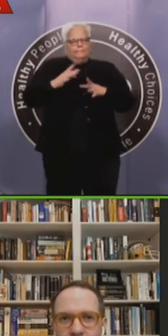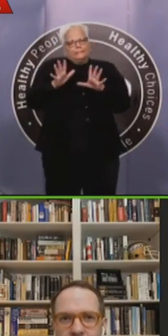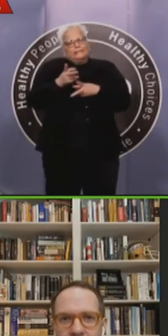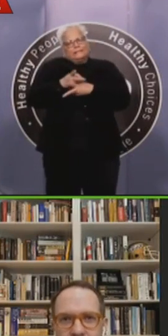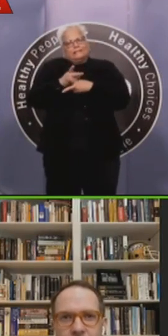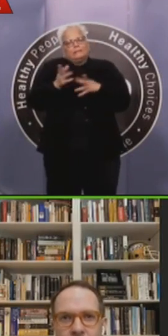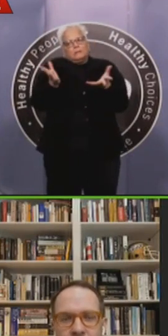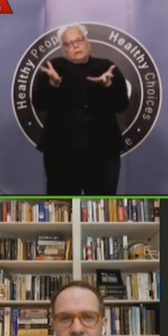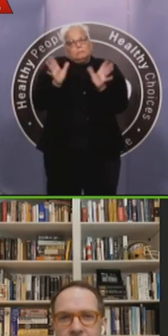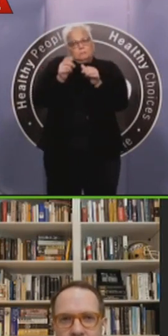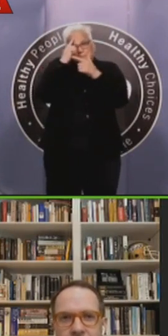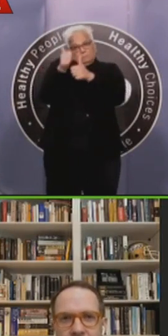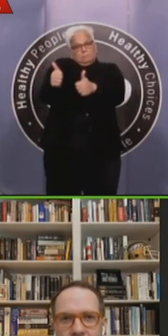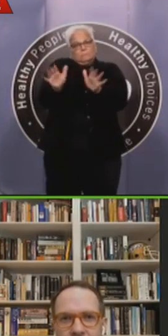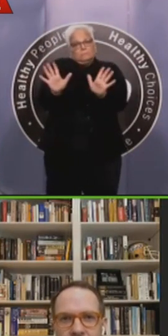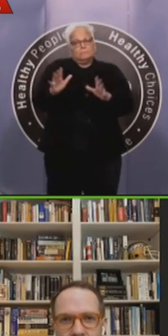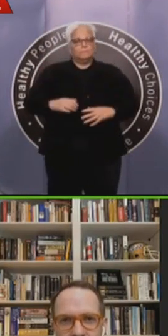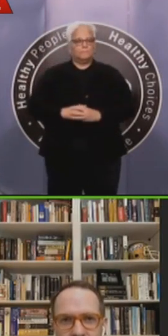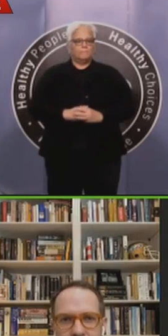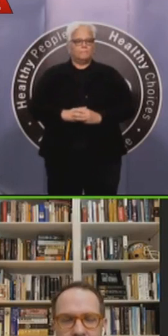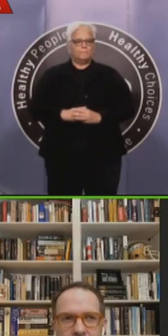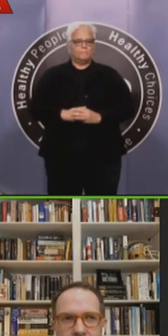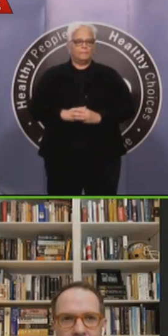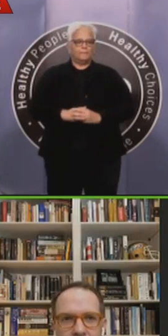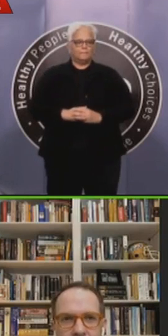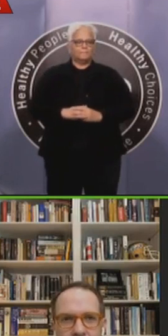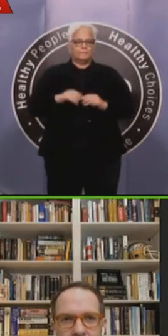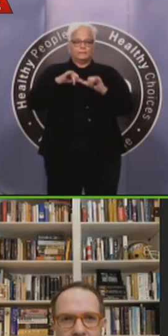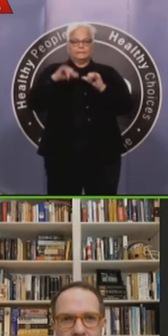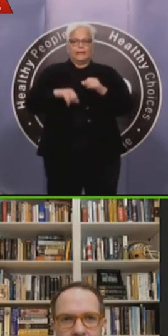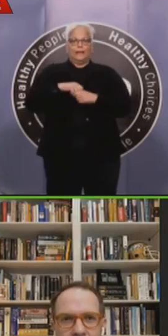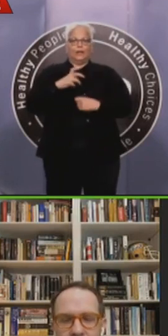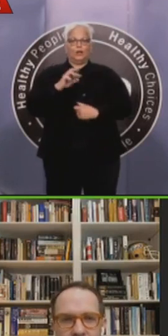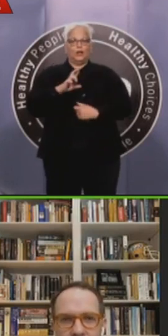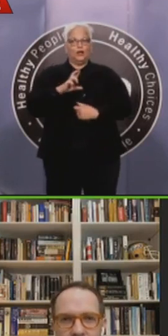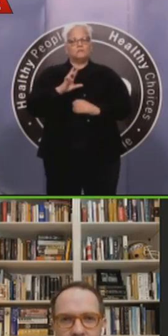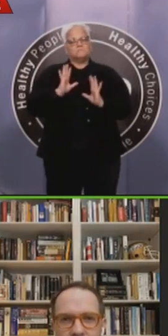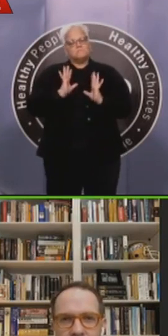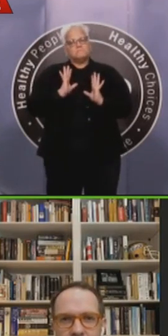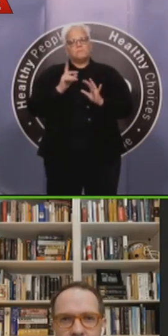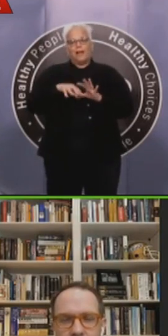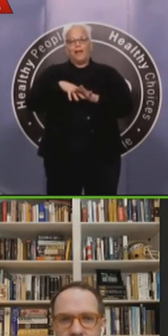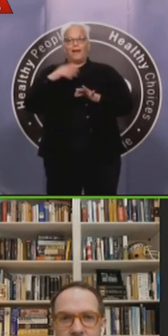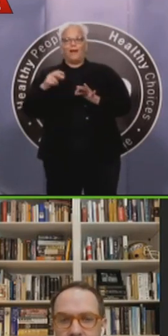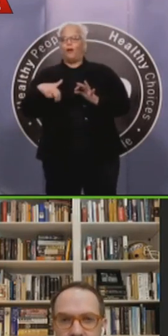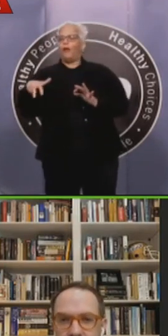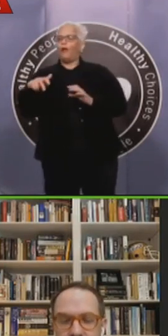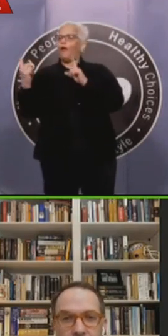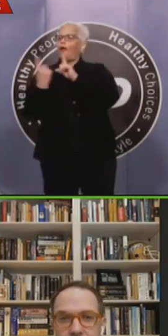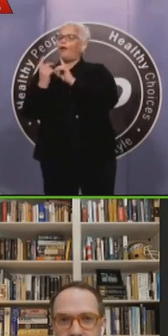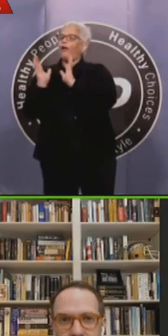ruined it for everyone that came to that service. Um, but as I've said from the beginning, uh, we, we're